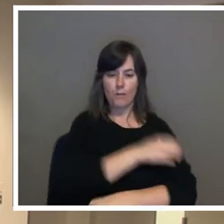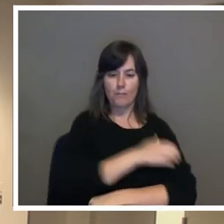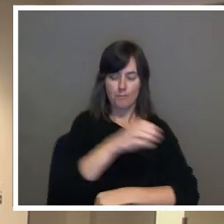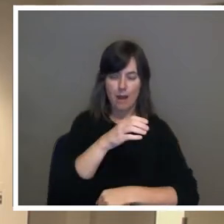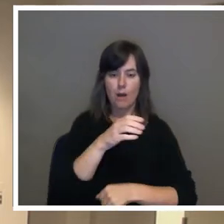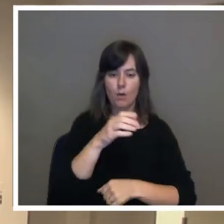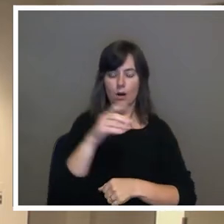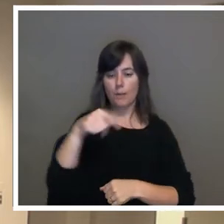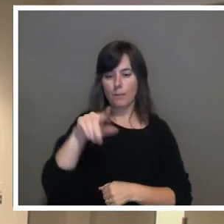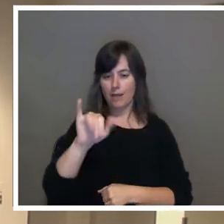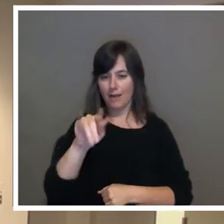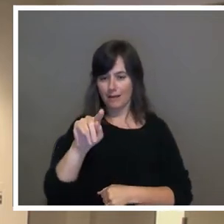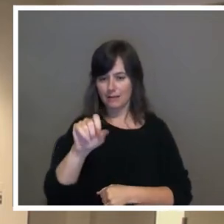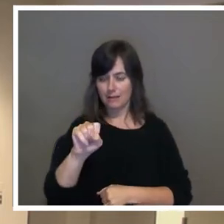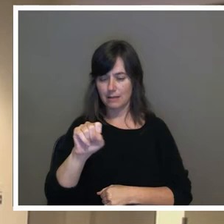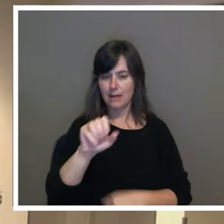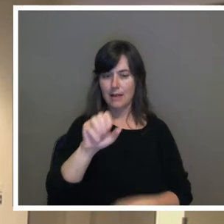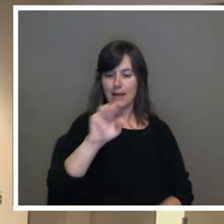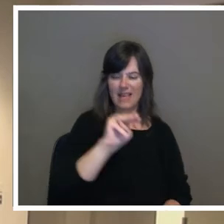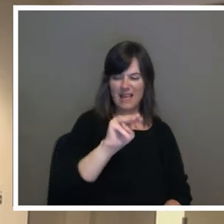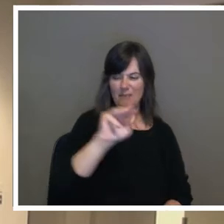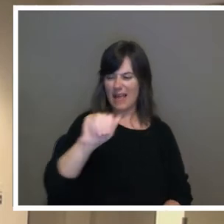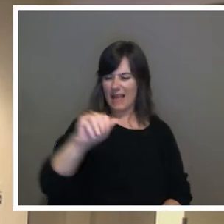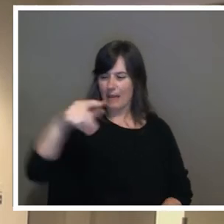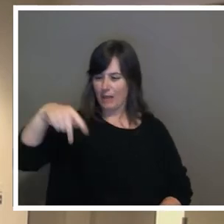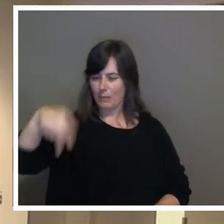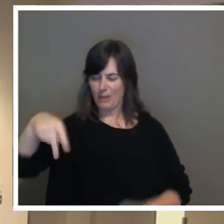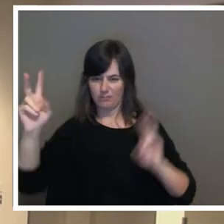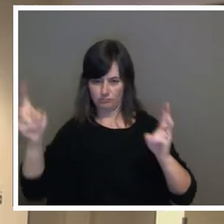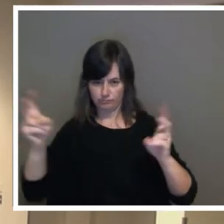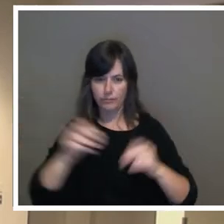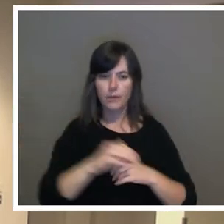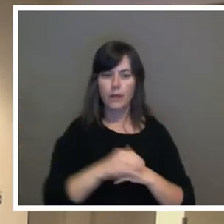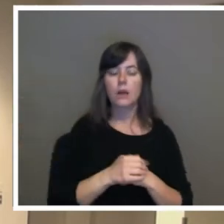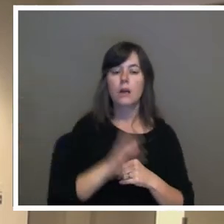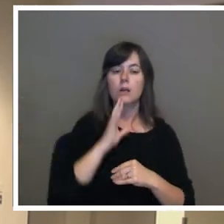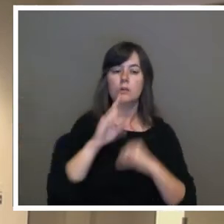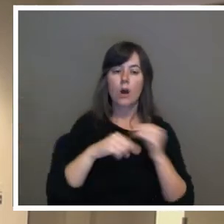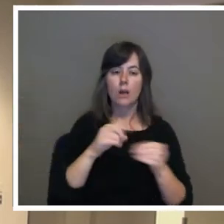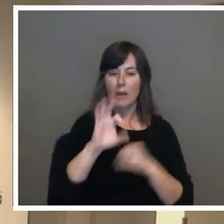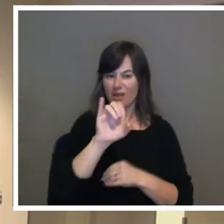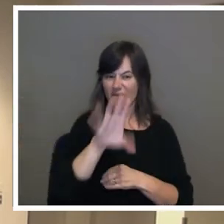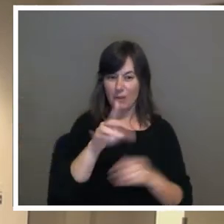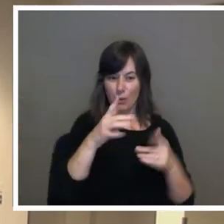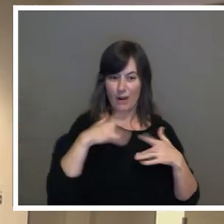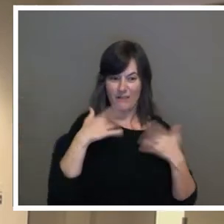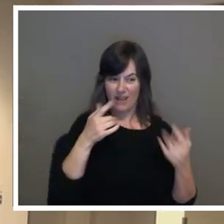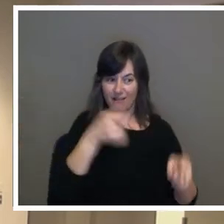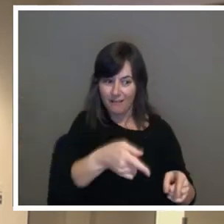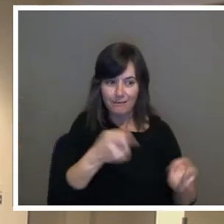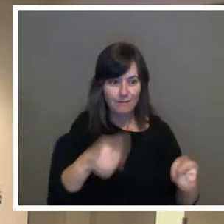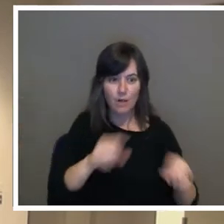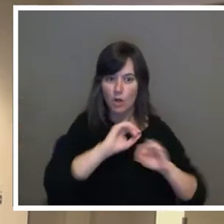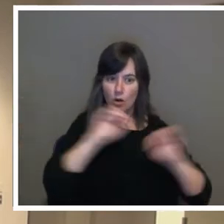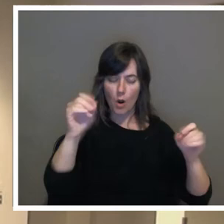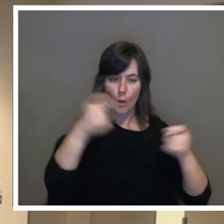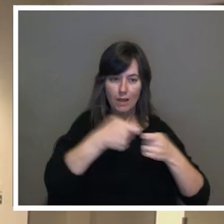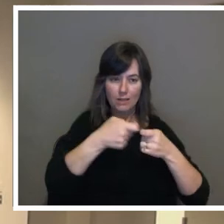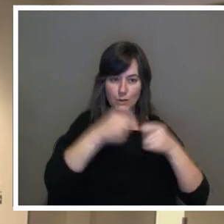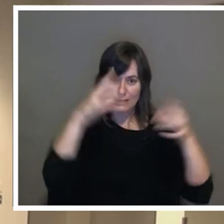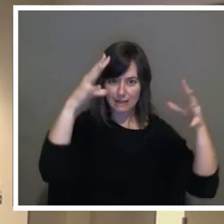M-A-P-P. You know, when we talk about the February event and no electricity, up there,